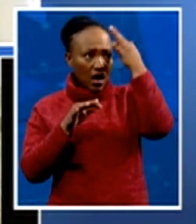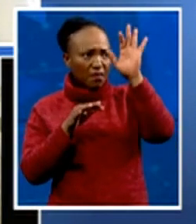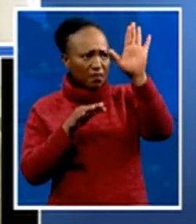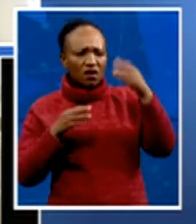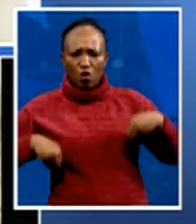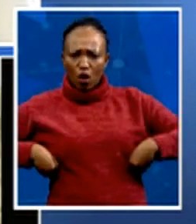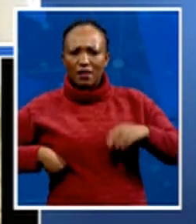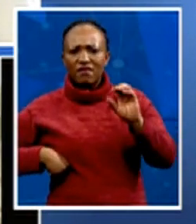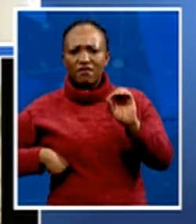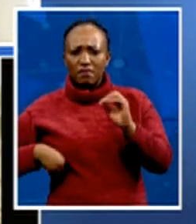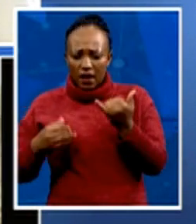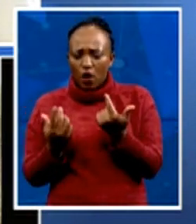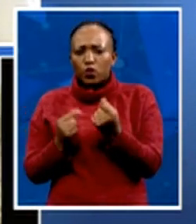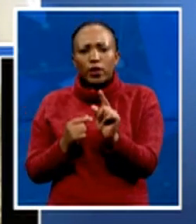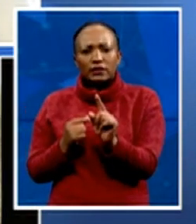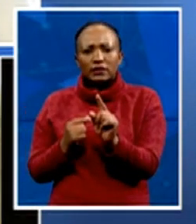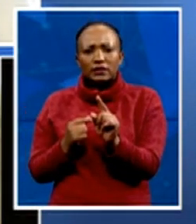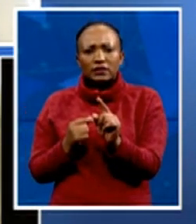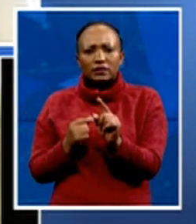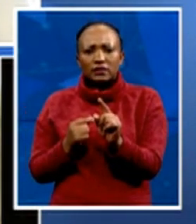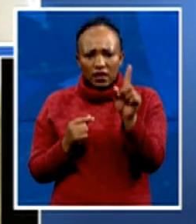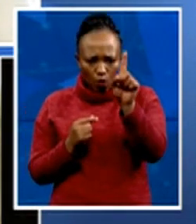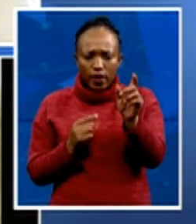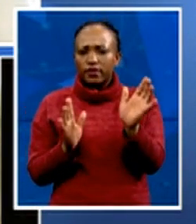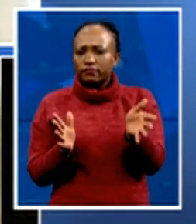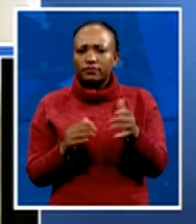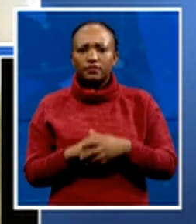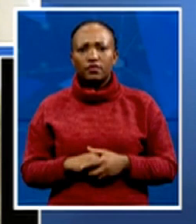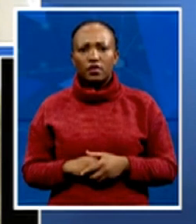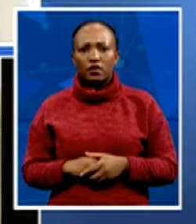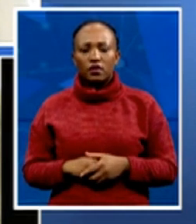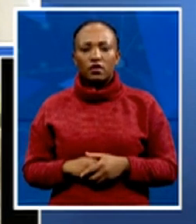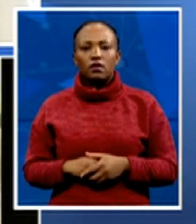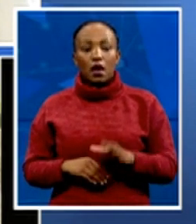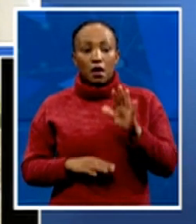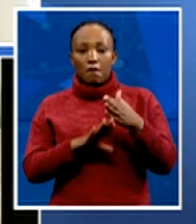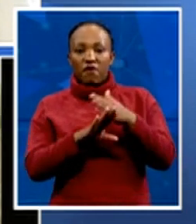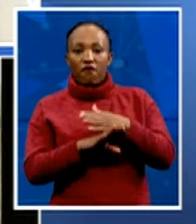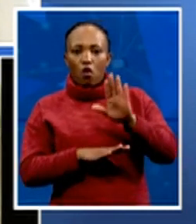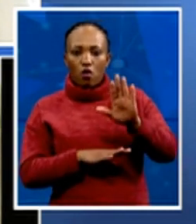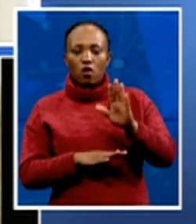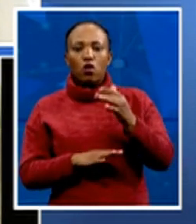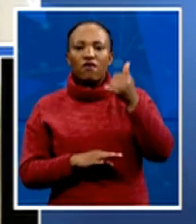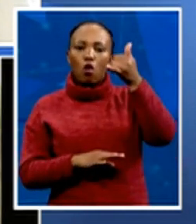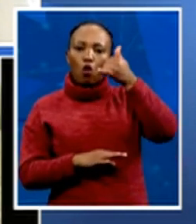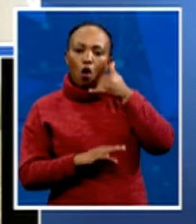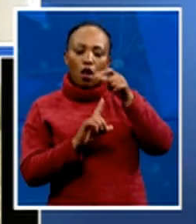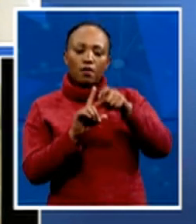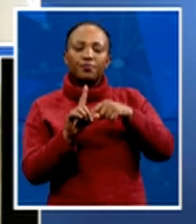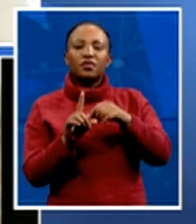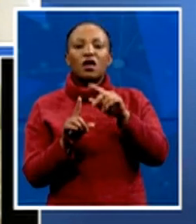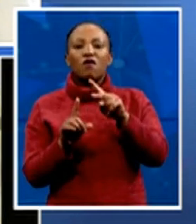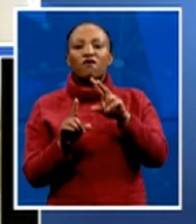is the question. Before we wrap up with Ntoko Zisi, we're just going to take a call from Vuyani from Katlekhong. Vuyani, a very good morning to you. Quickly,